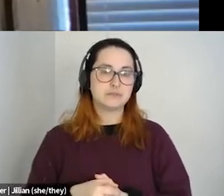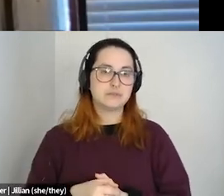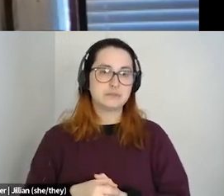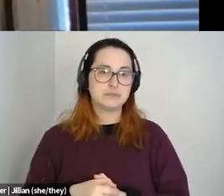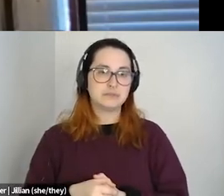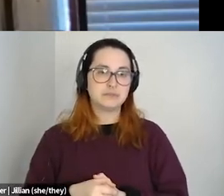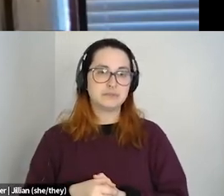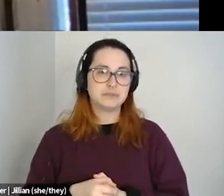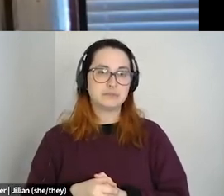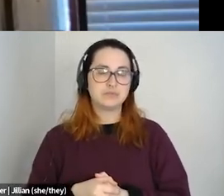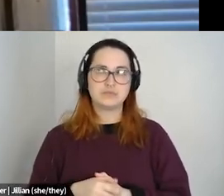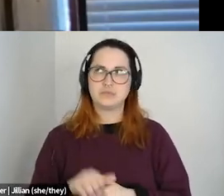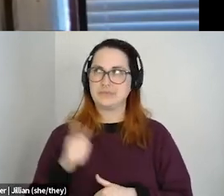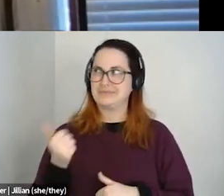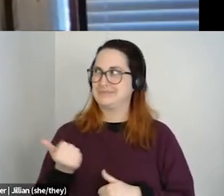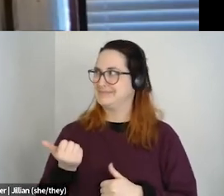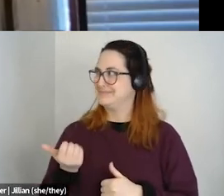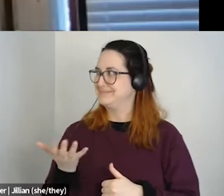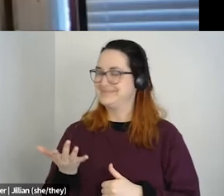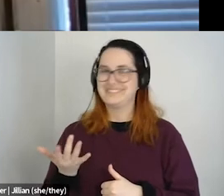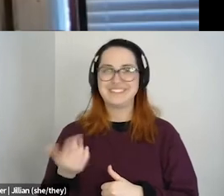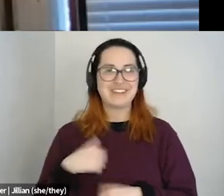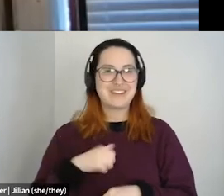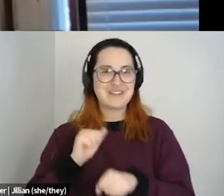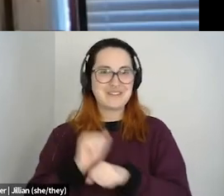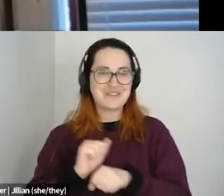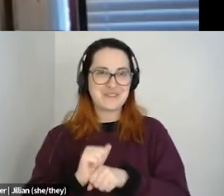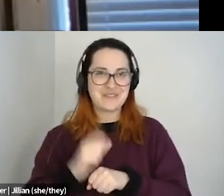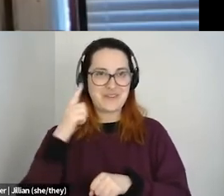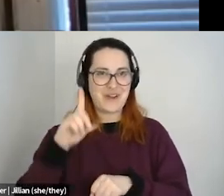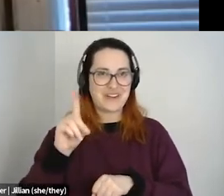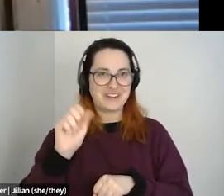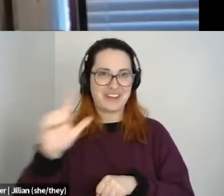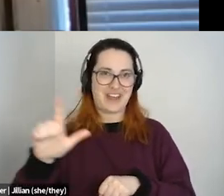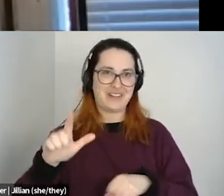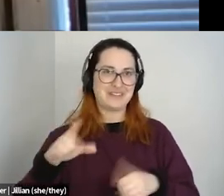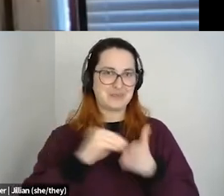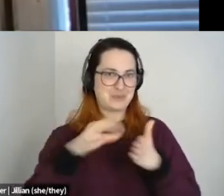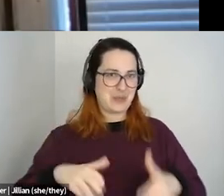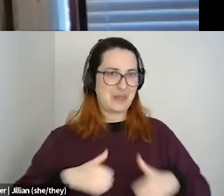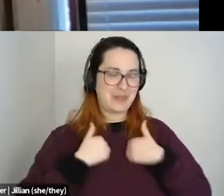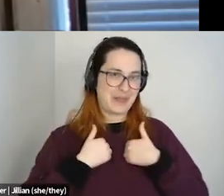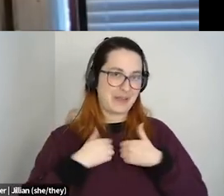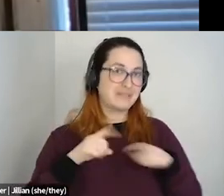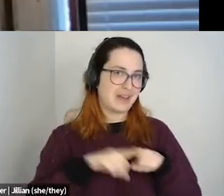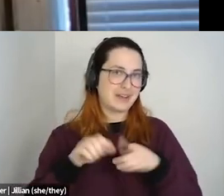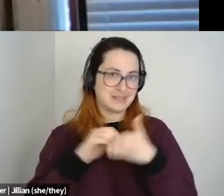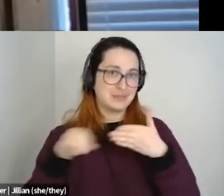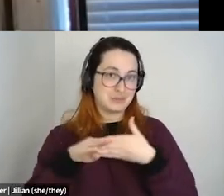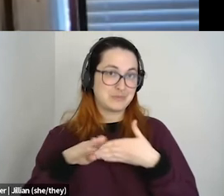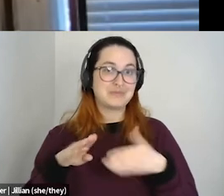And what else do I do? I work for Dal Student Life as a social media manager also.